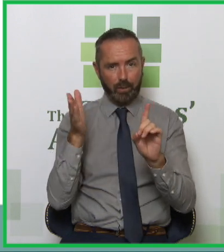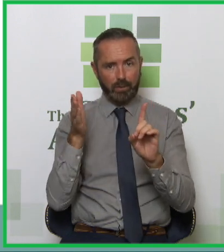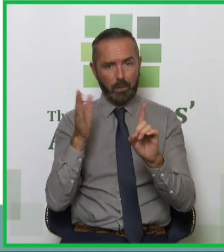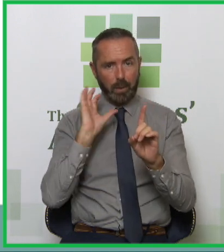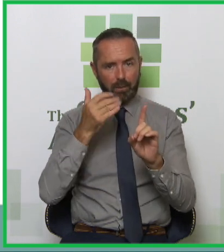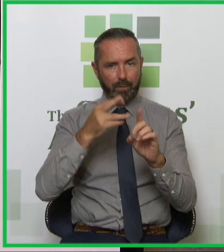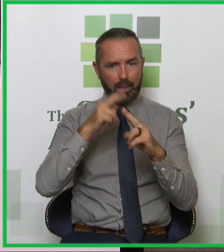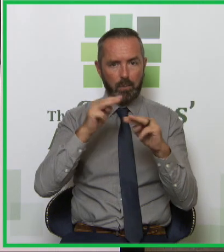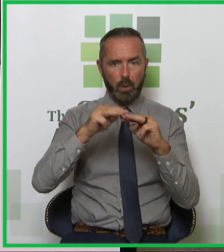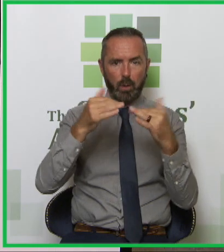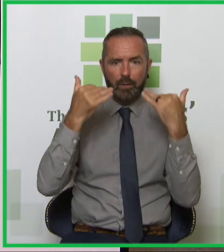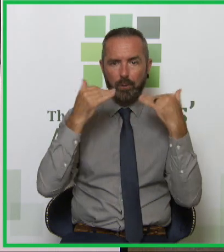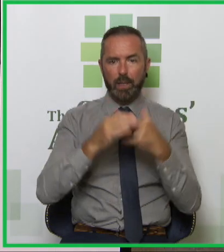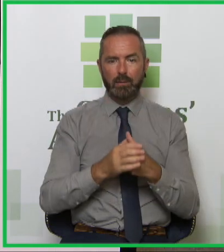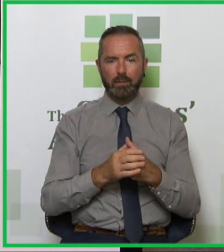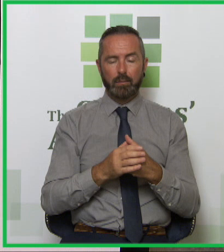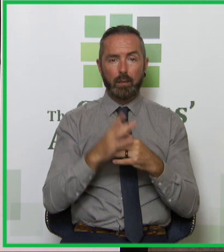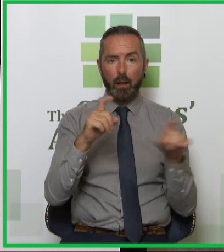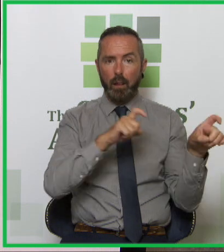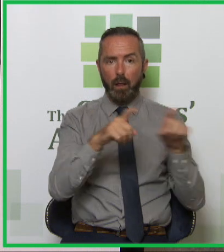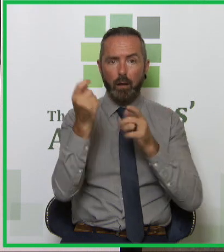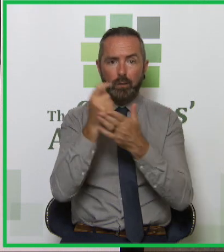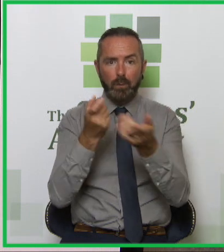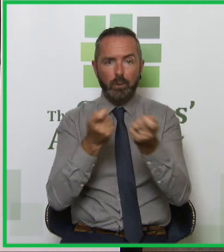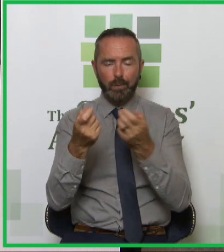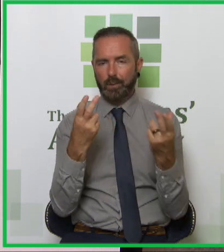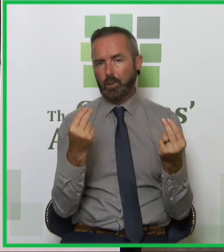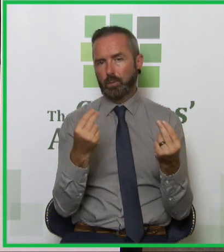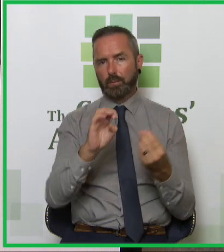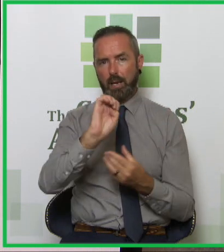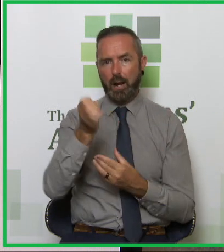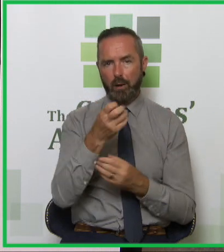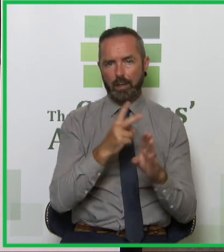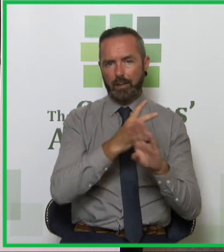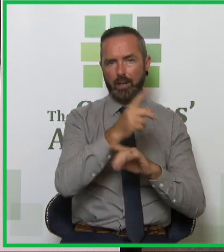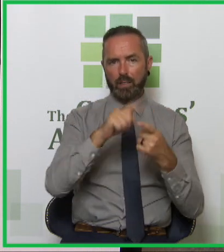And it is not a long-term treatment program. It is an early intervention and prevention tool.